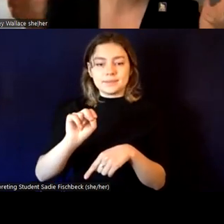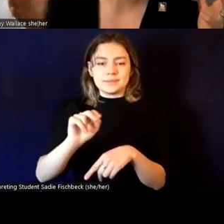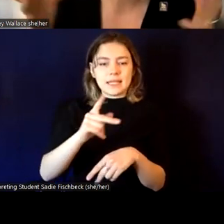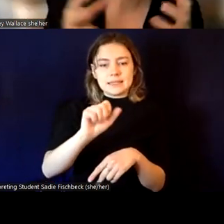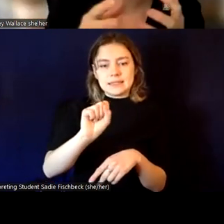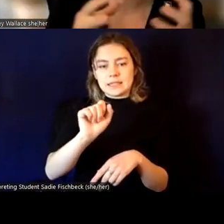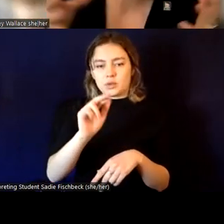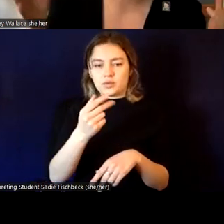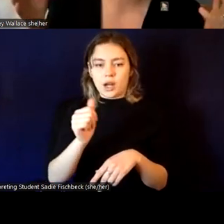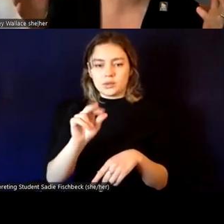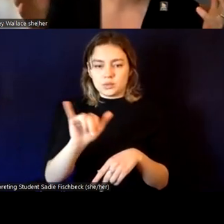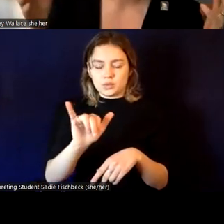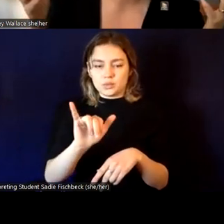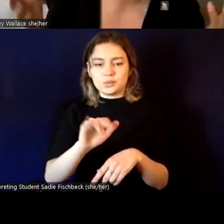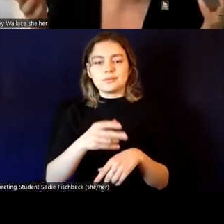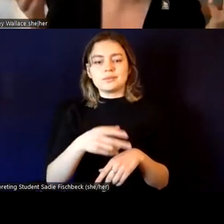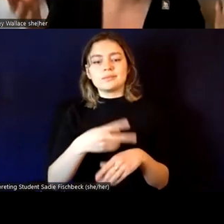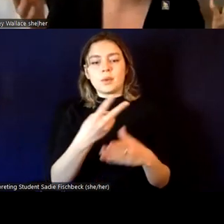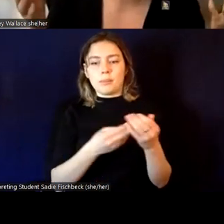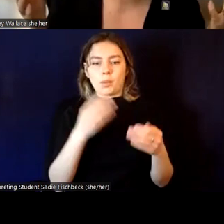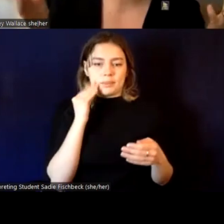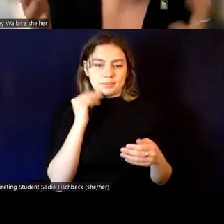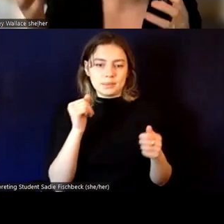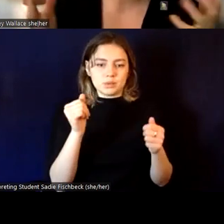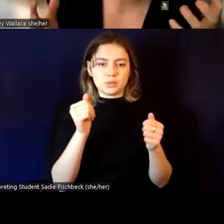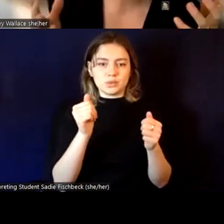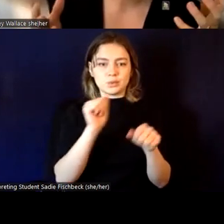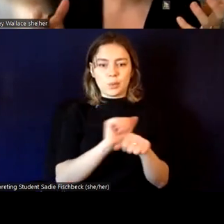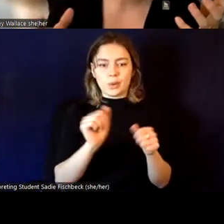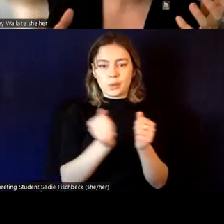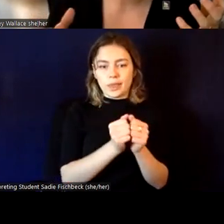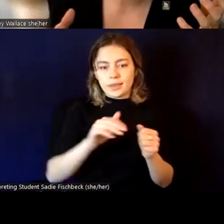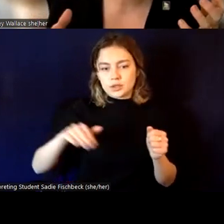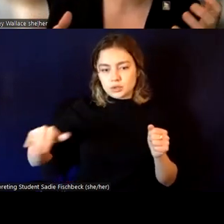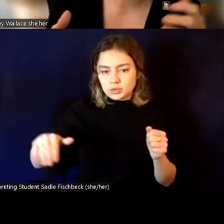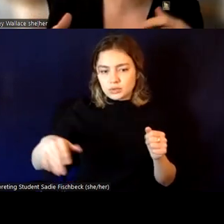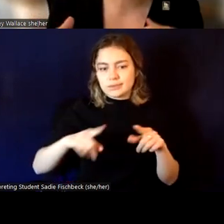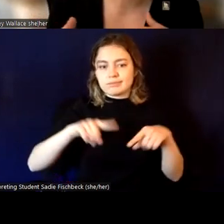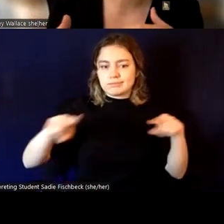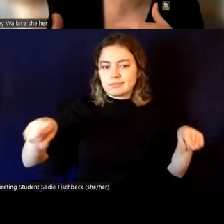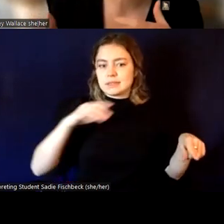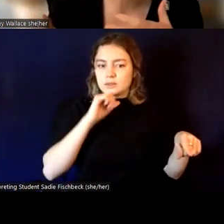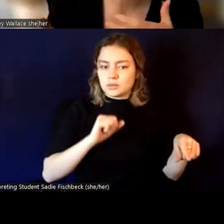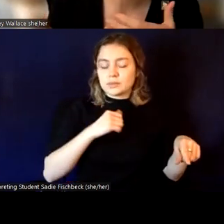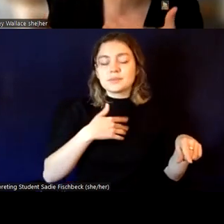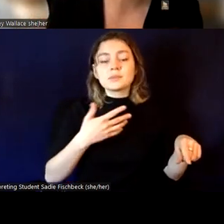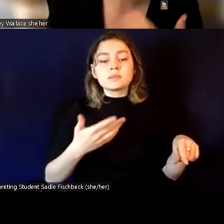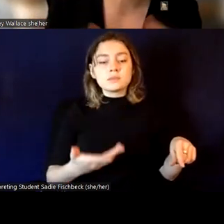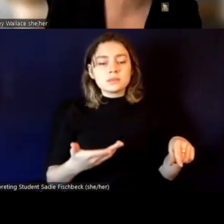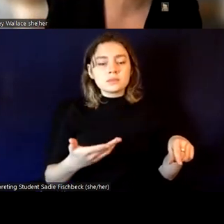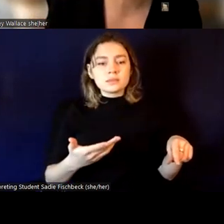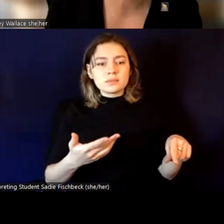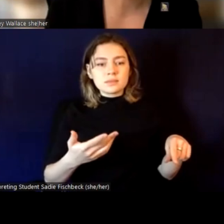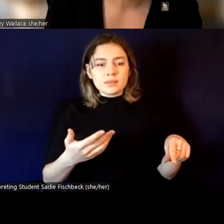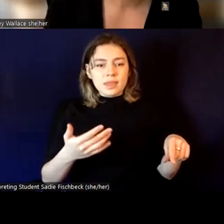working with students of different ages, if there's anything to share about the complexity of working with, uh, with folks